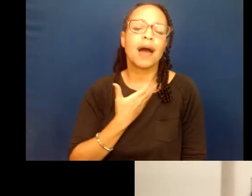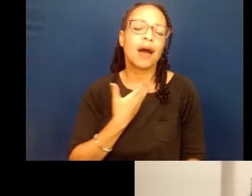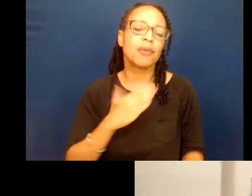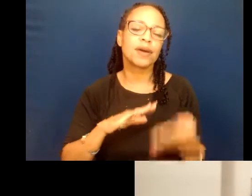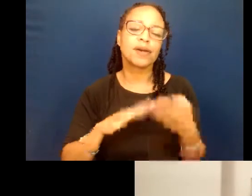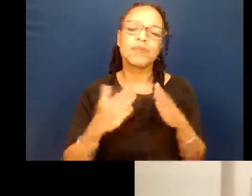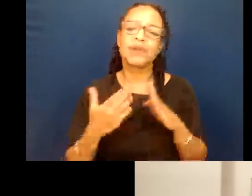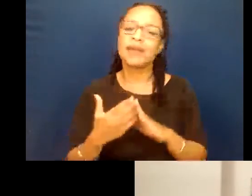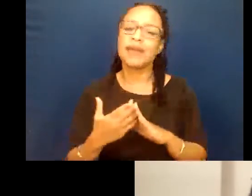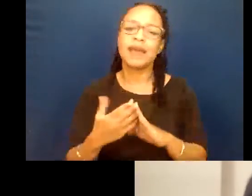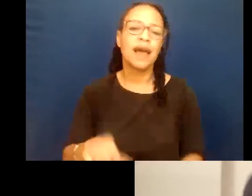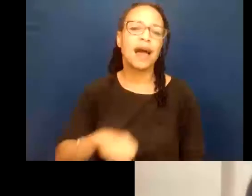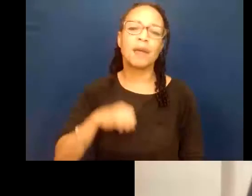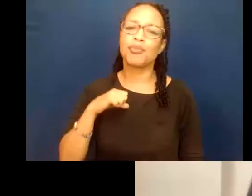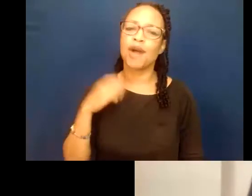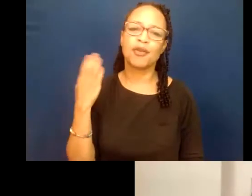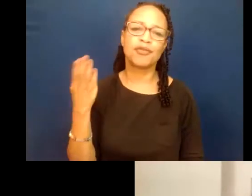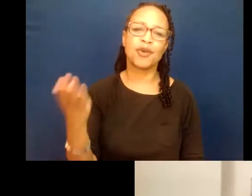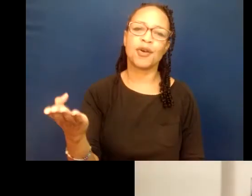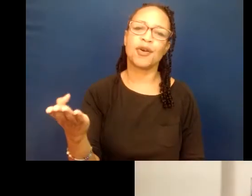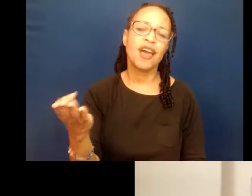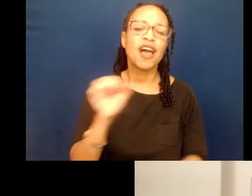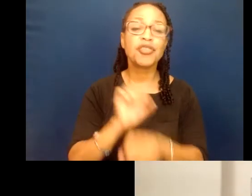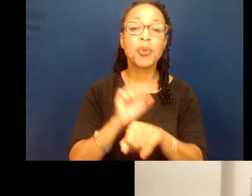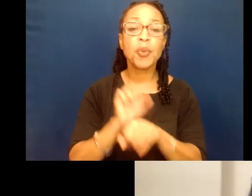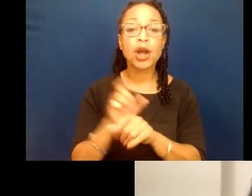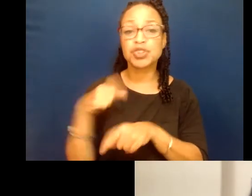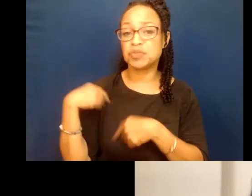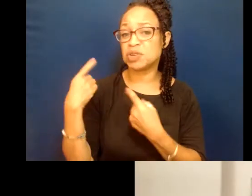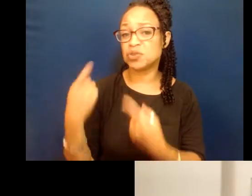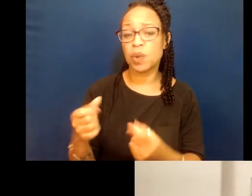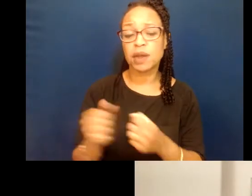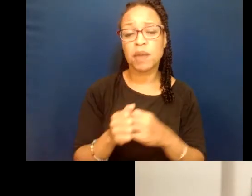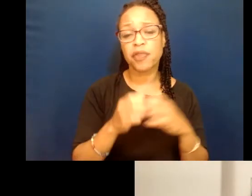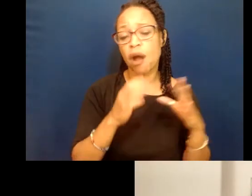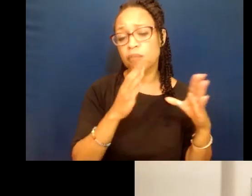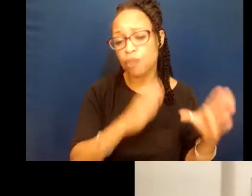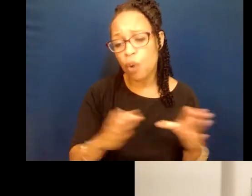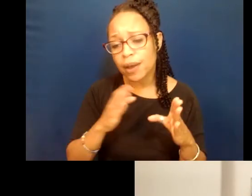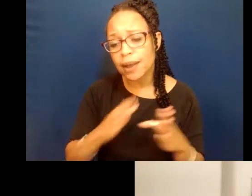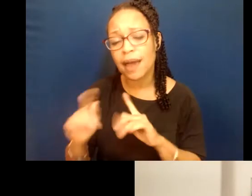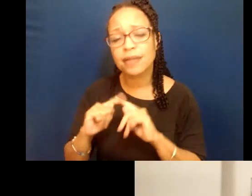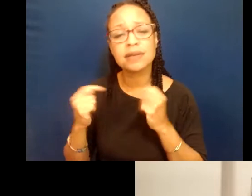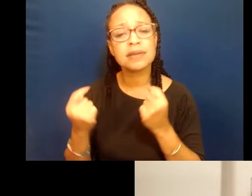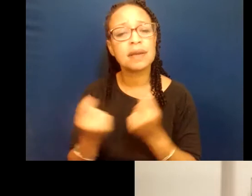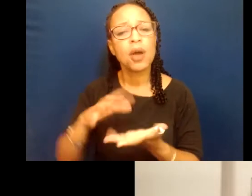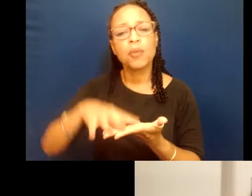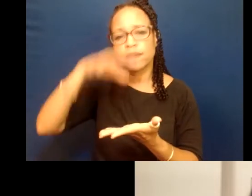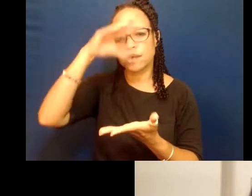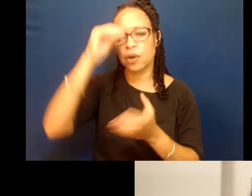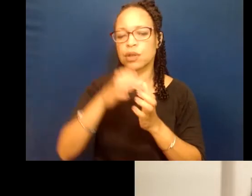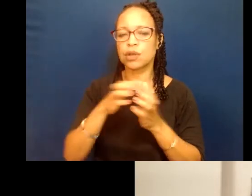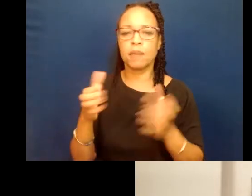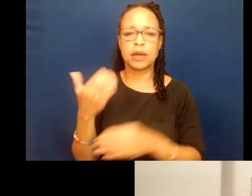am just so proud of her and the work that she's been doing with our organizing team. We learned so much this past